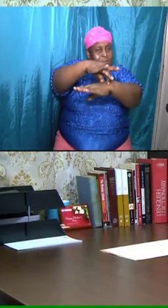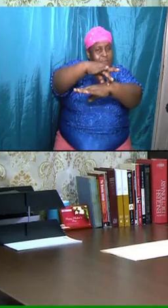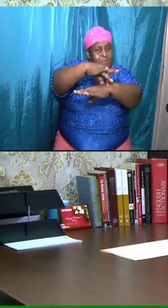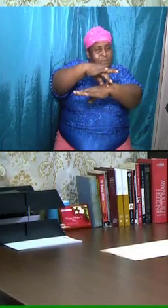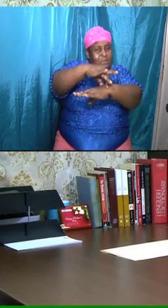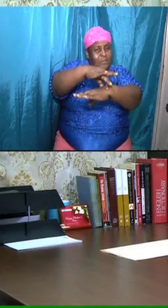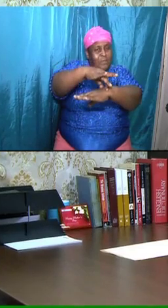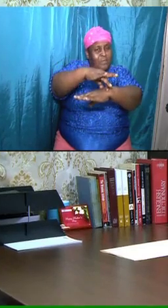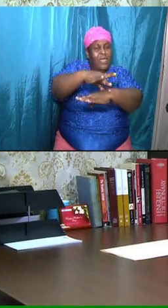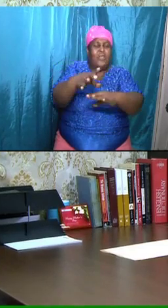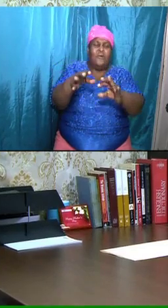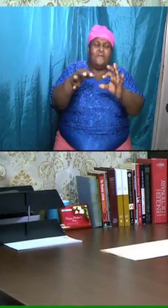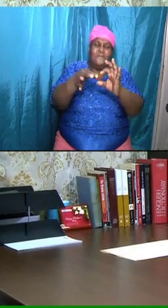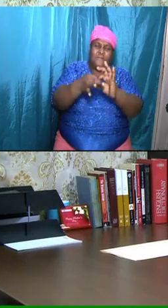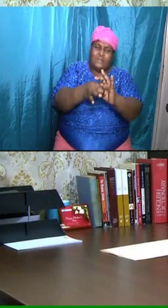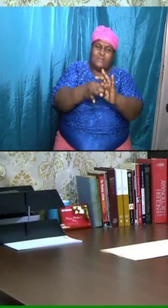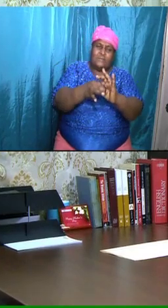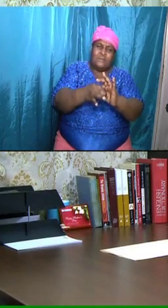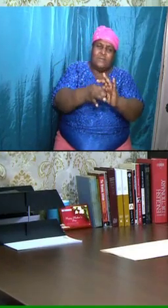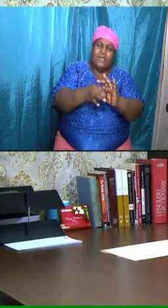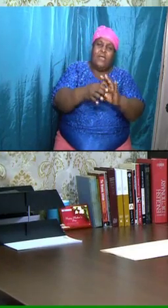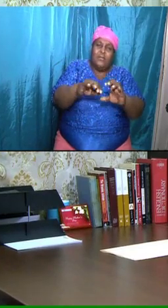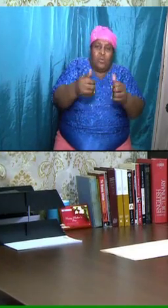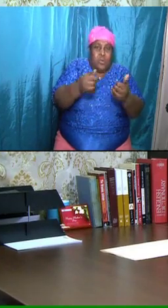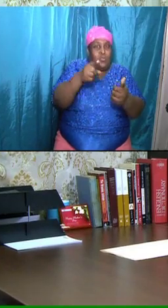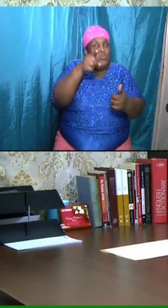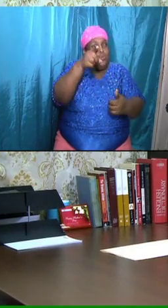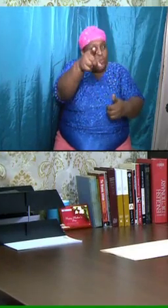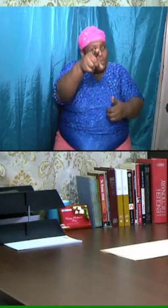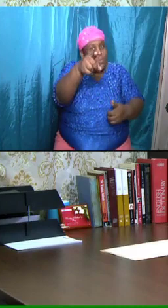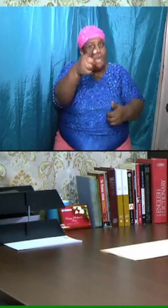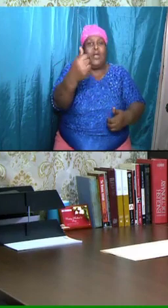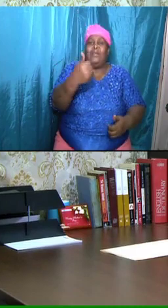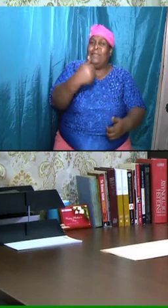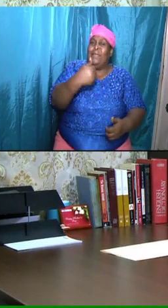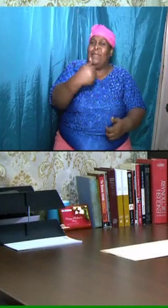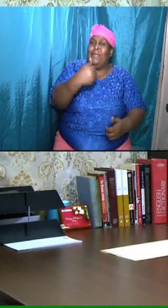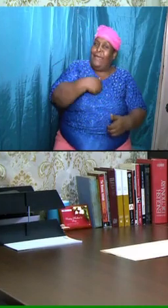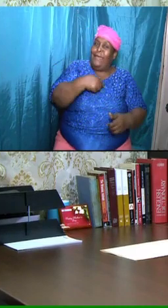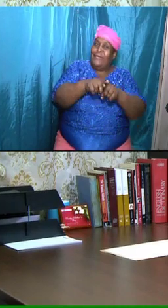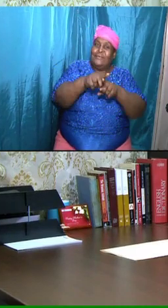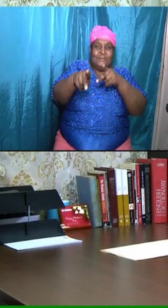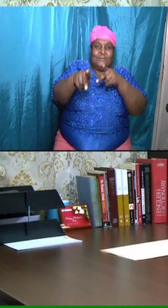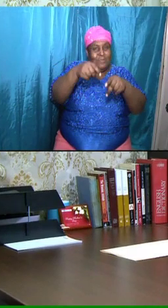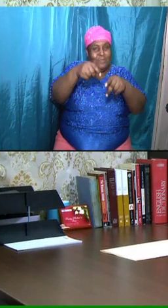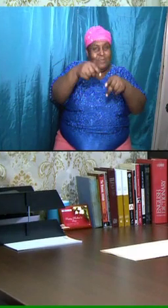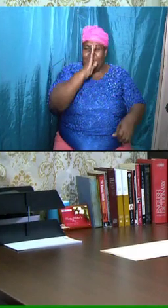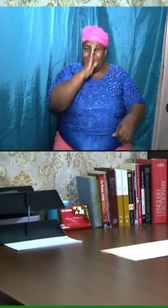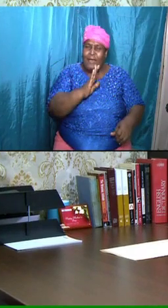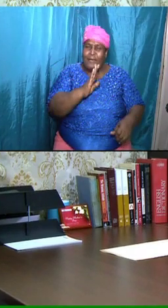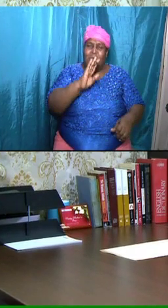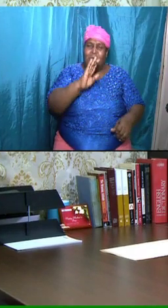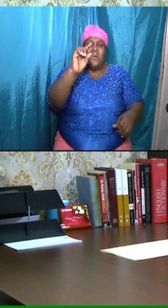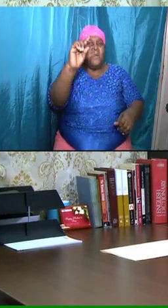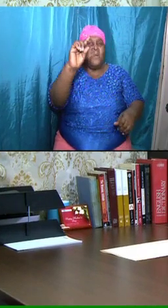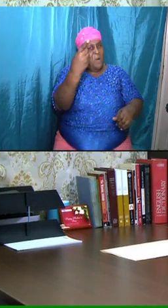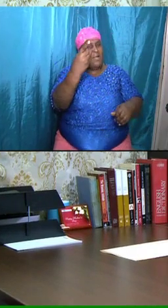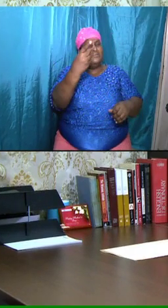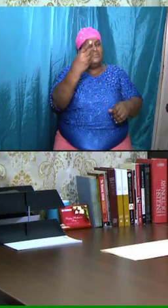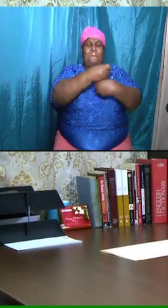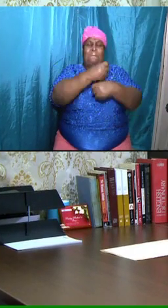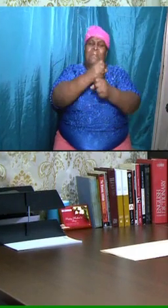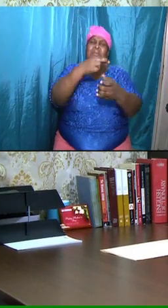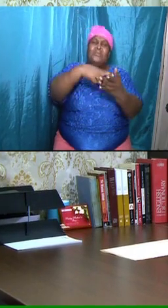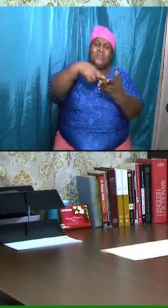how it fits in and how you and I, saints of the Most High God, once we make it in the